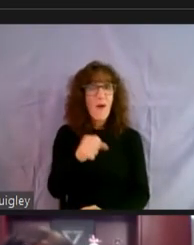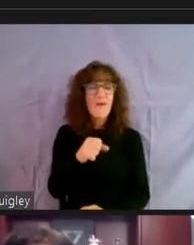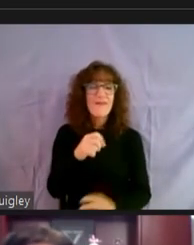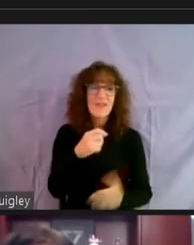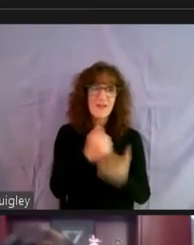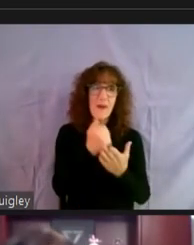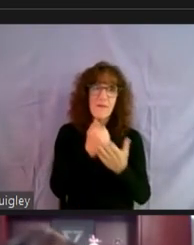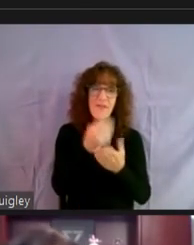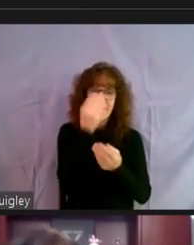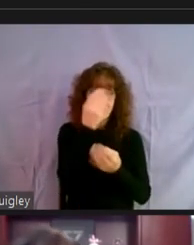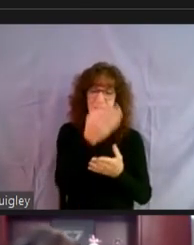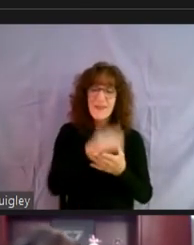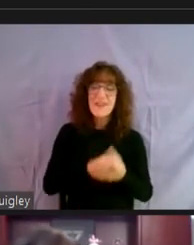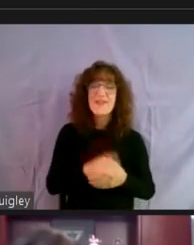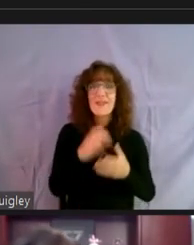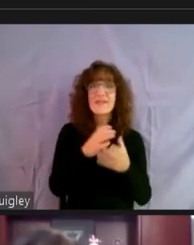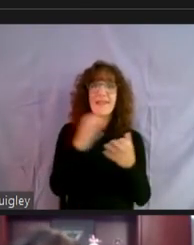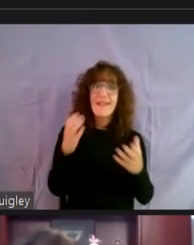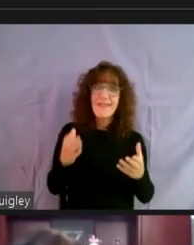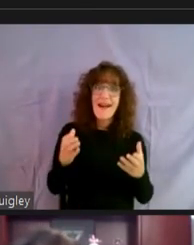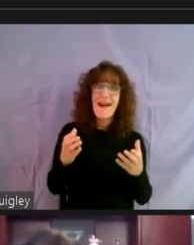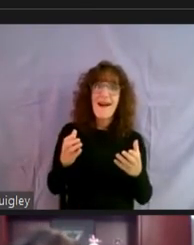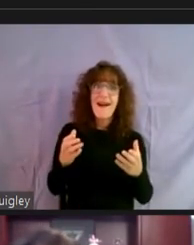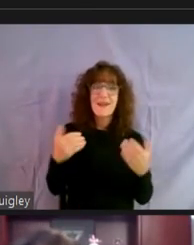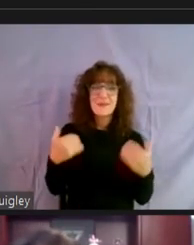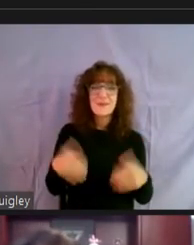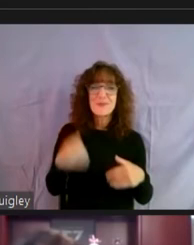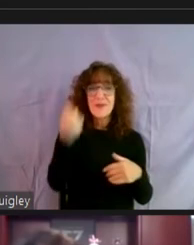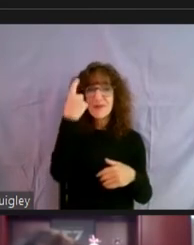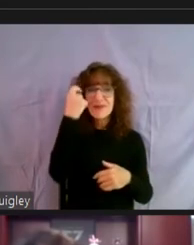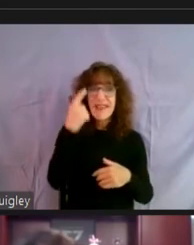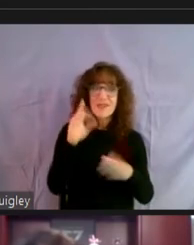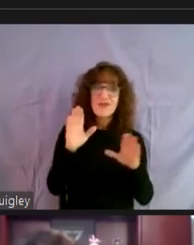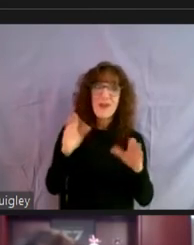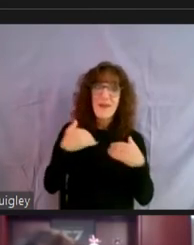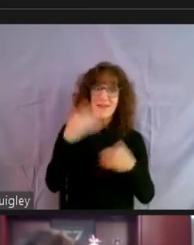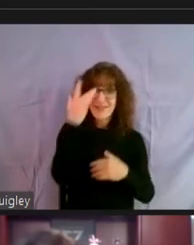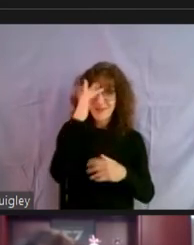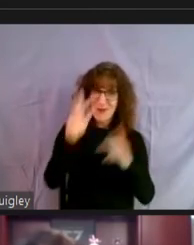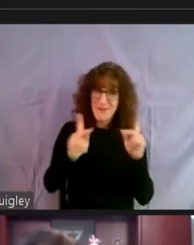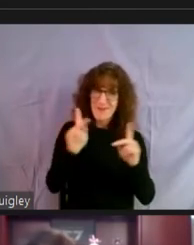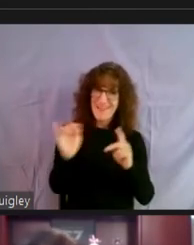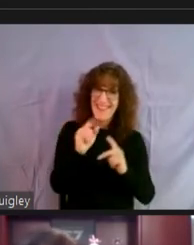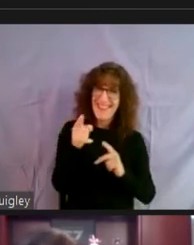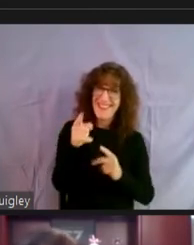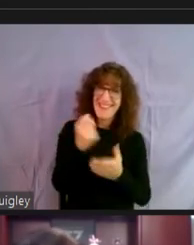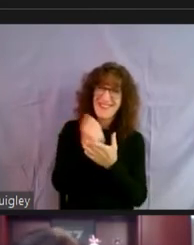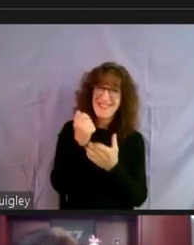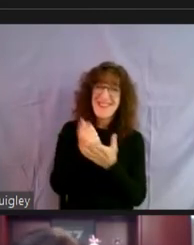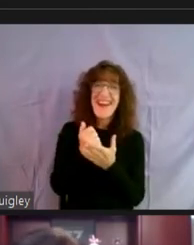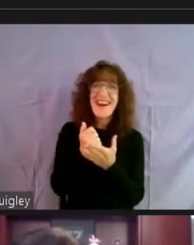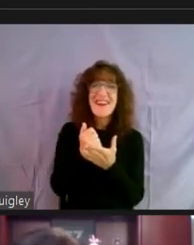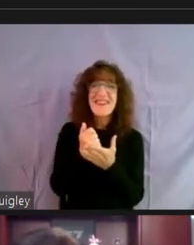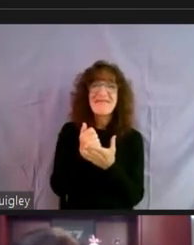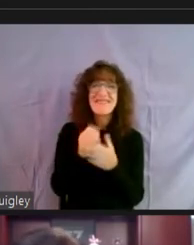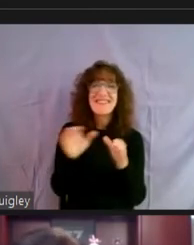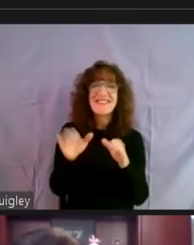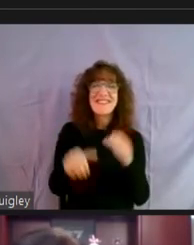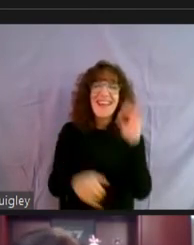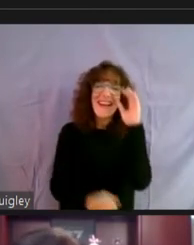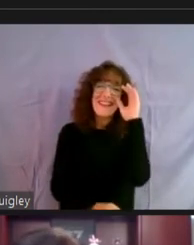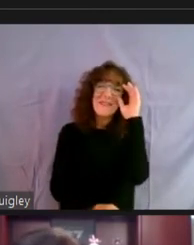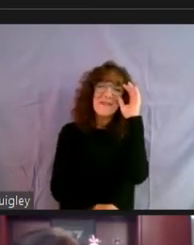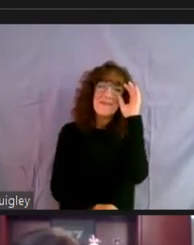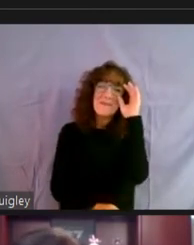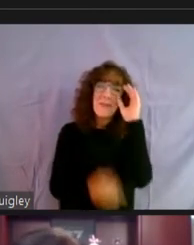stuff. Um, and there's a lot to wrap, to wrap your head around and it's great that we have smart people like you to help, help, help do that. Um,